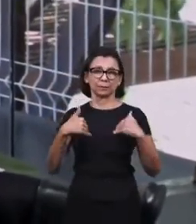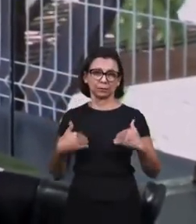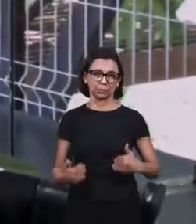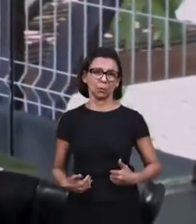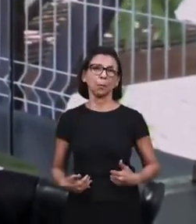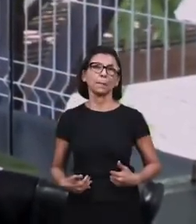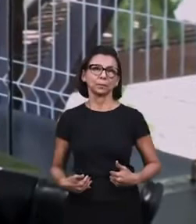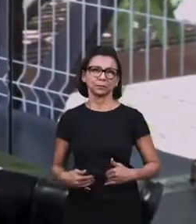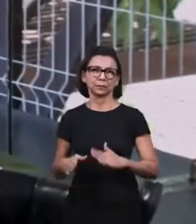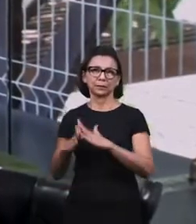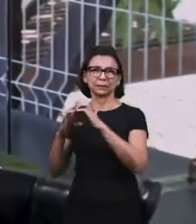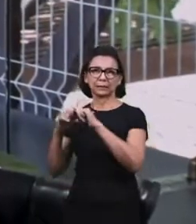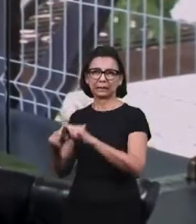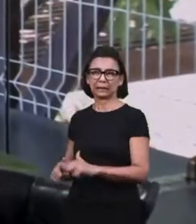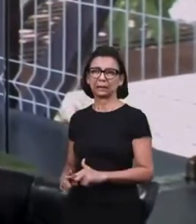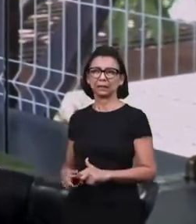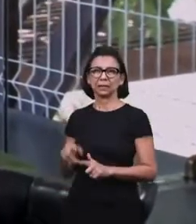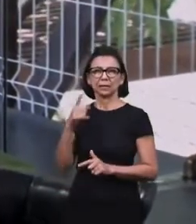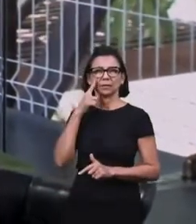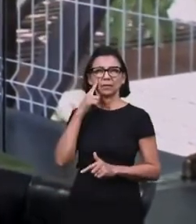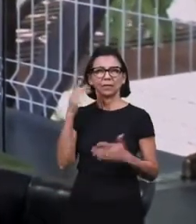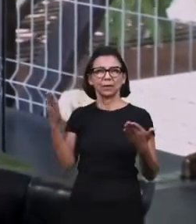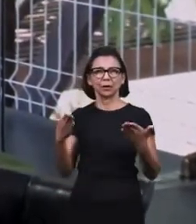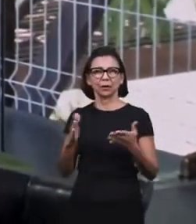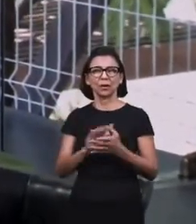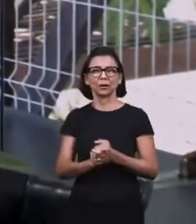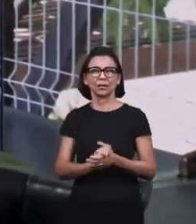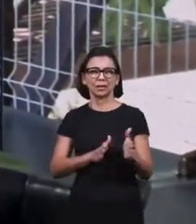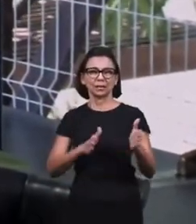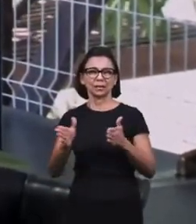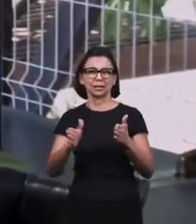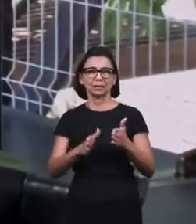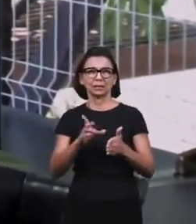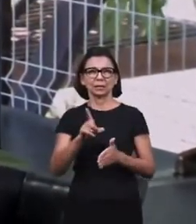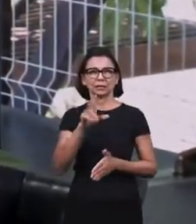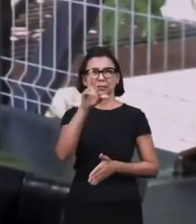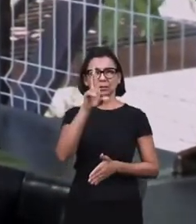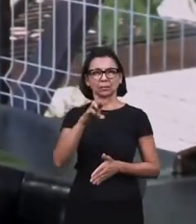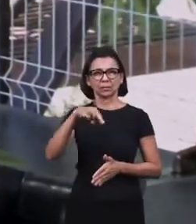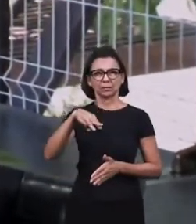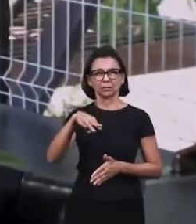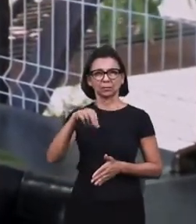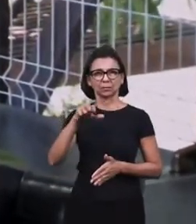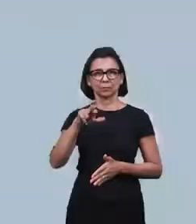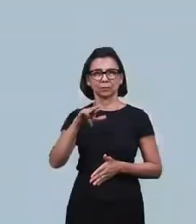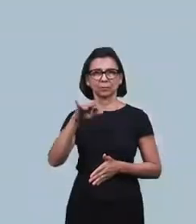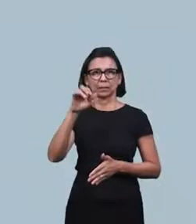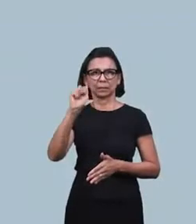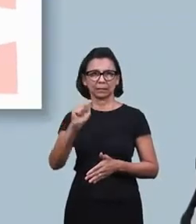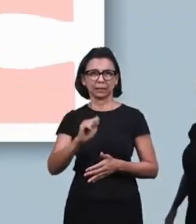this. In the framework of the accessibility lesson. With Dr. Maria.